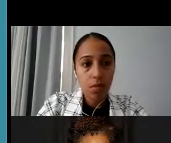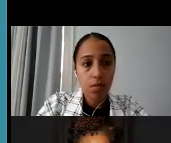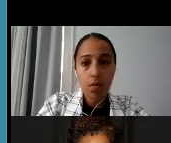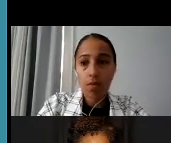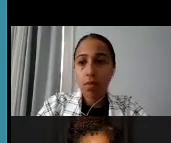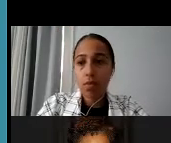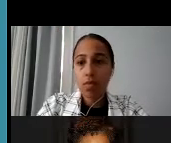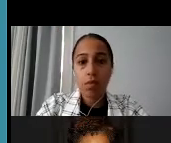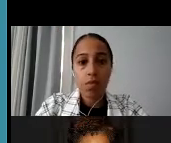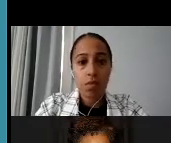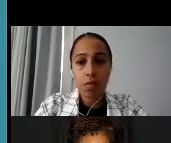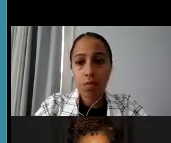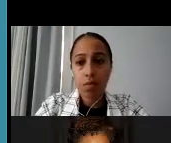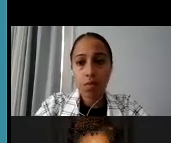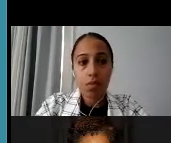So,